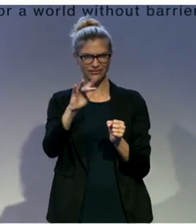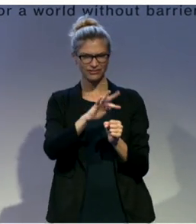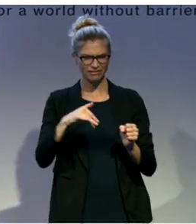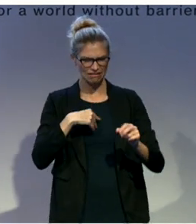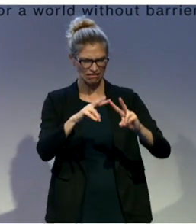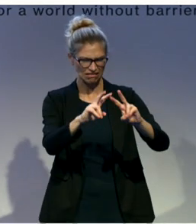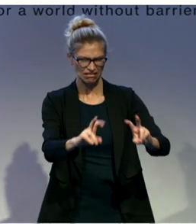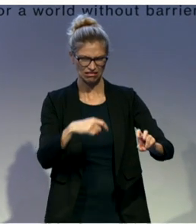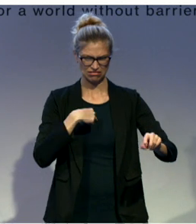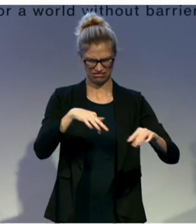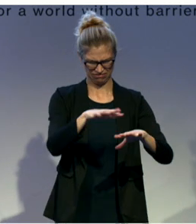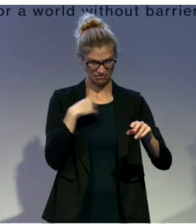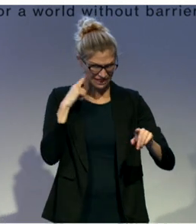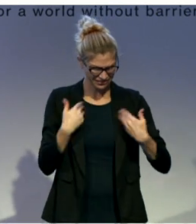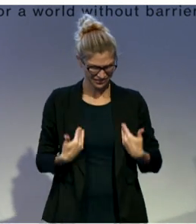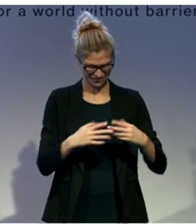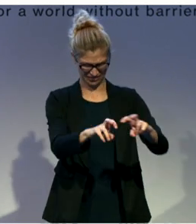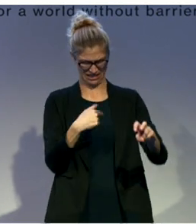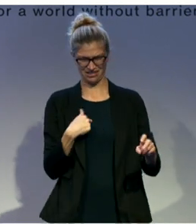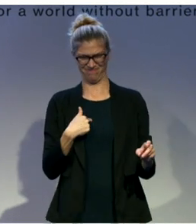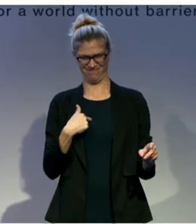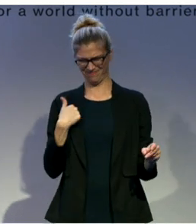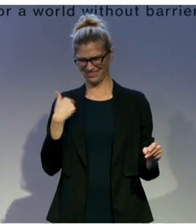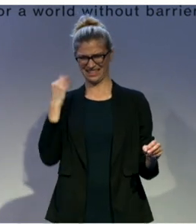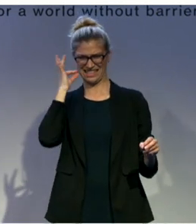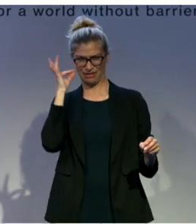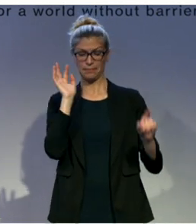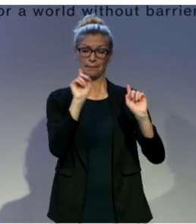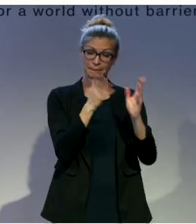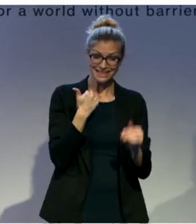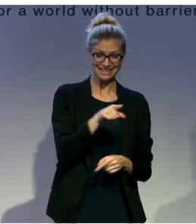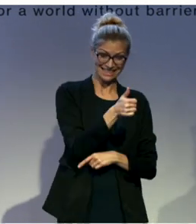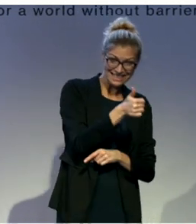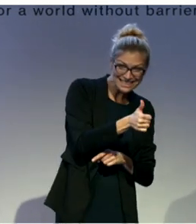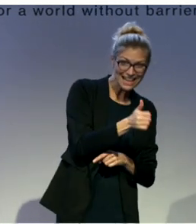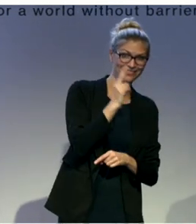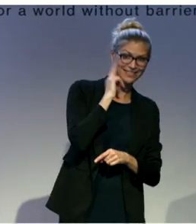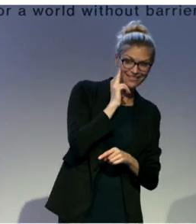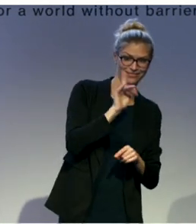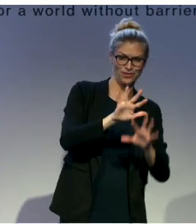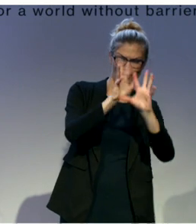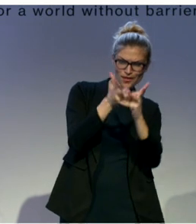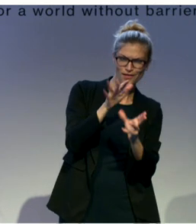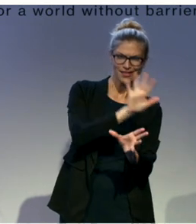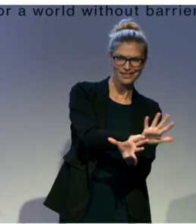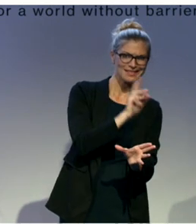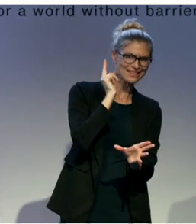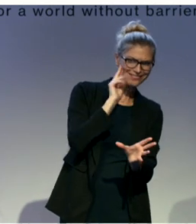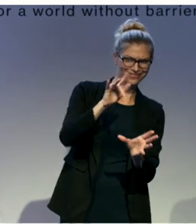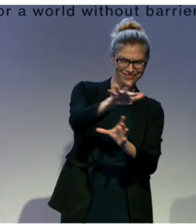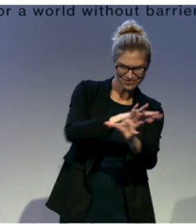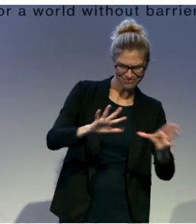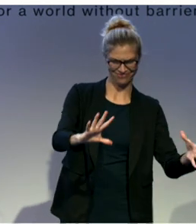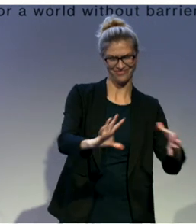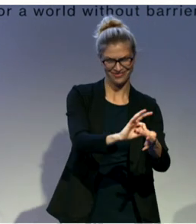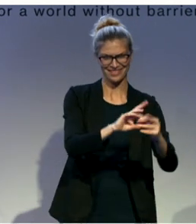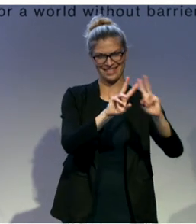world. And so the power of including, having inclusive scientific diplomacy among researchers is something that we